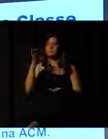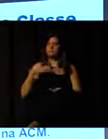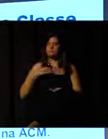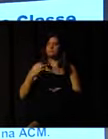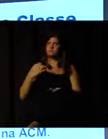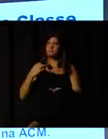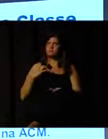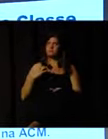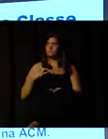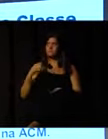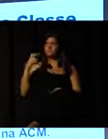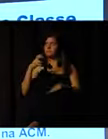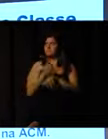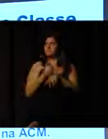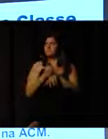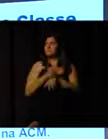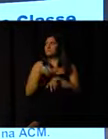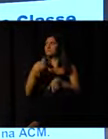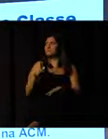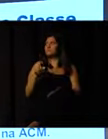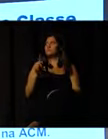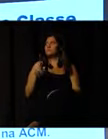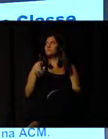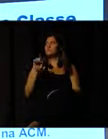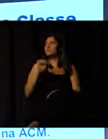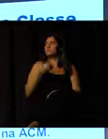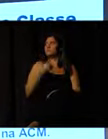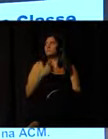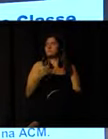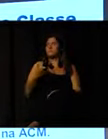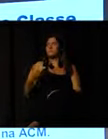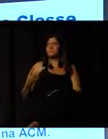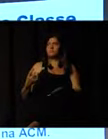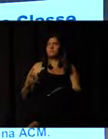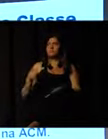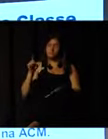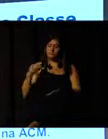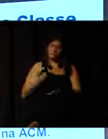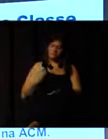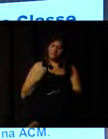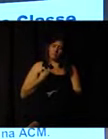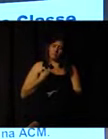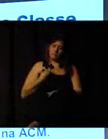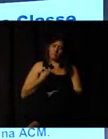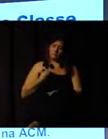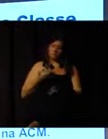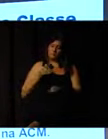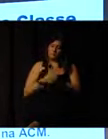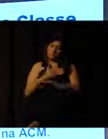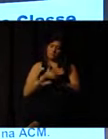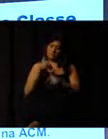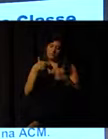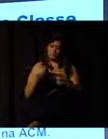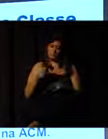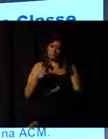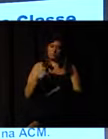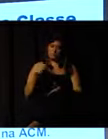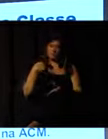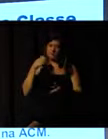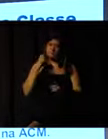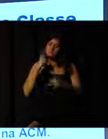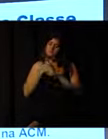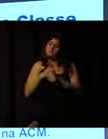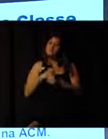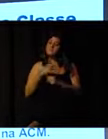in a voluntary committee, with your unit. So YMCA seeks